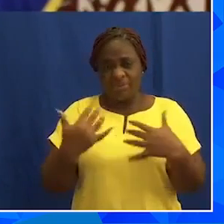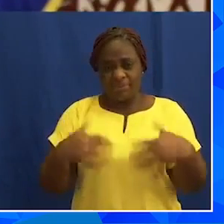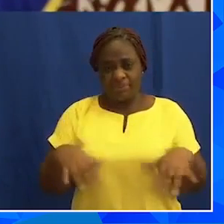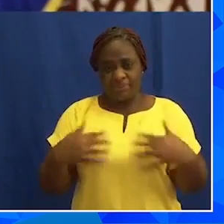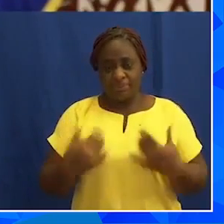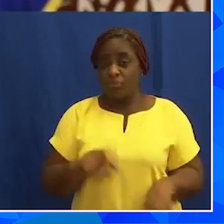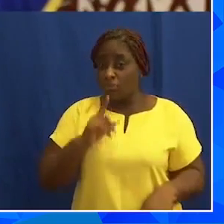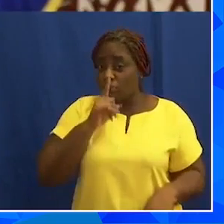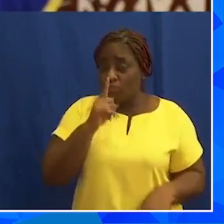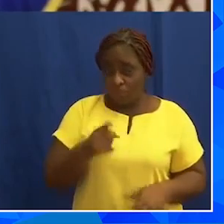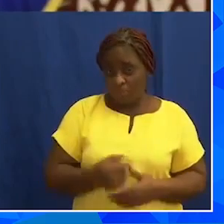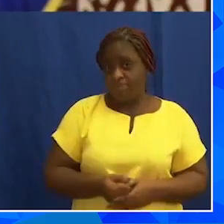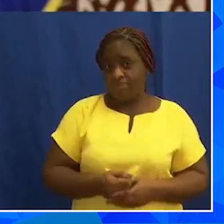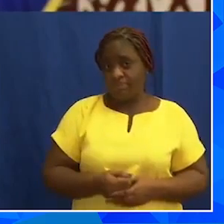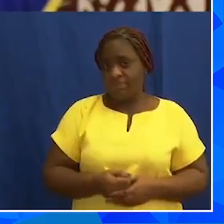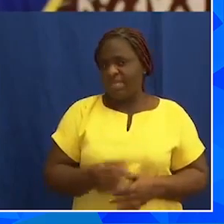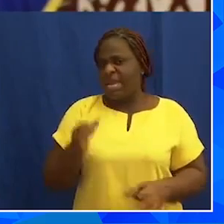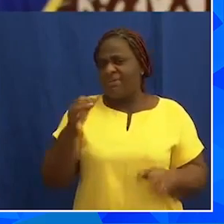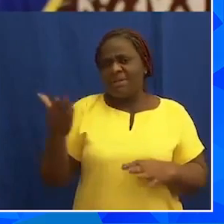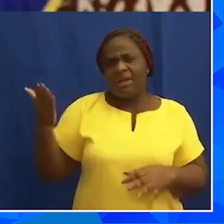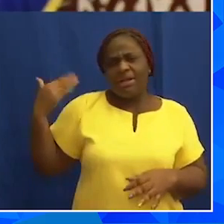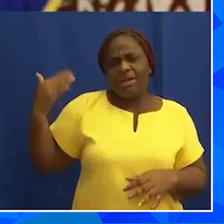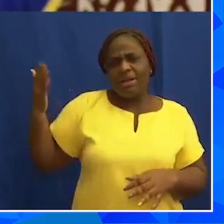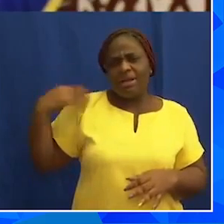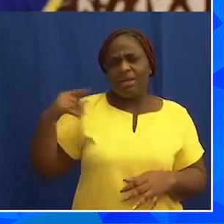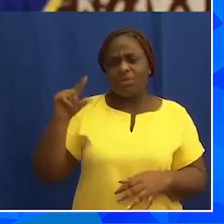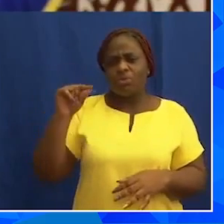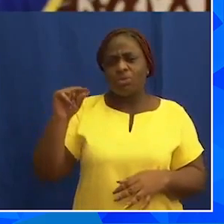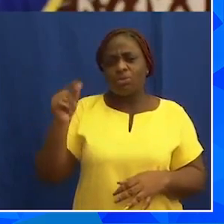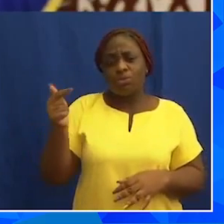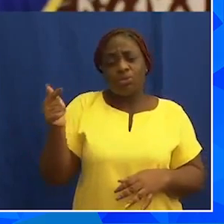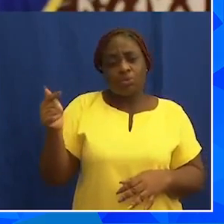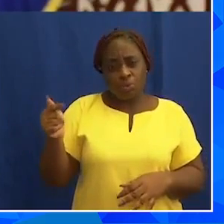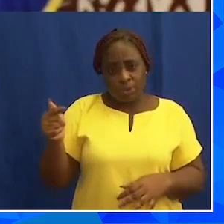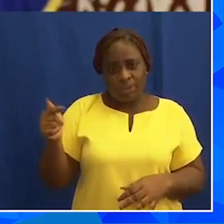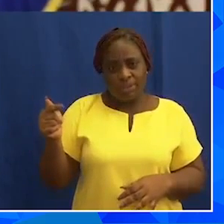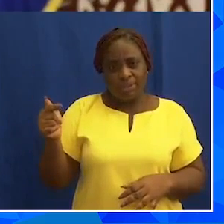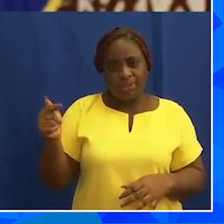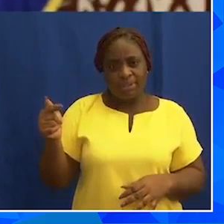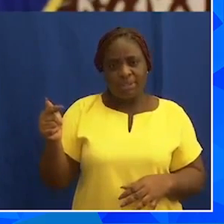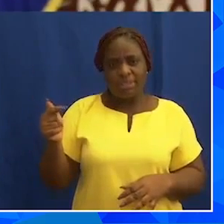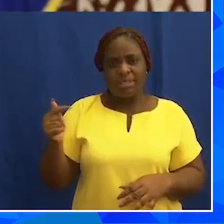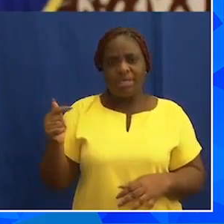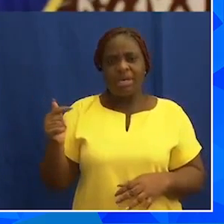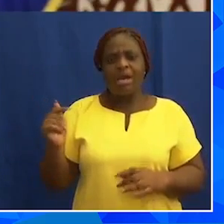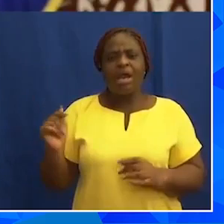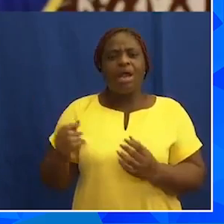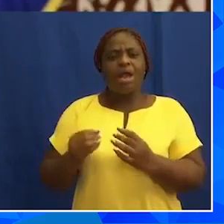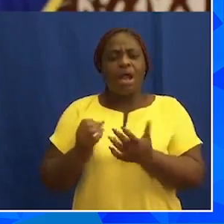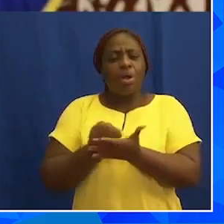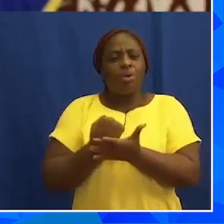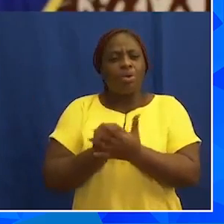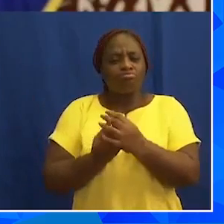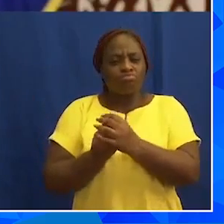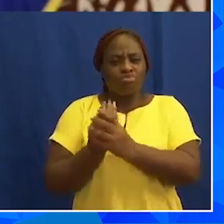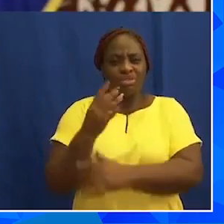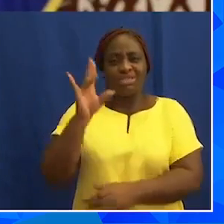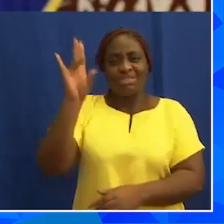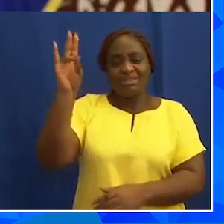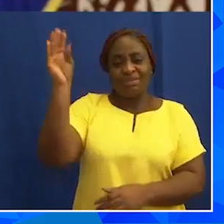In fact, in the last quarter of 2021, our economy grew at 7 percent